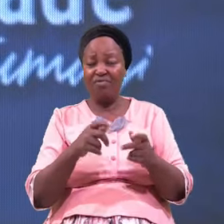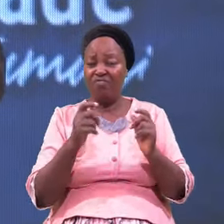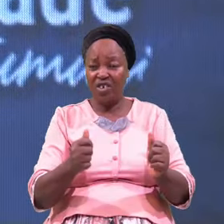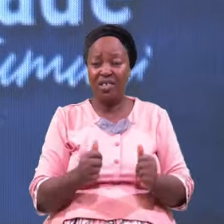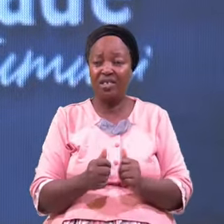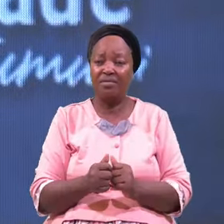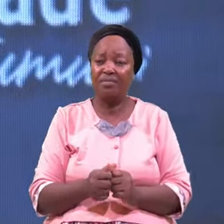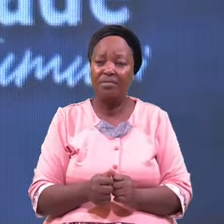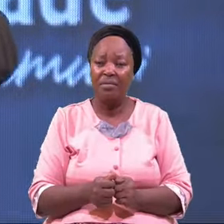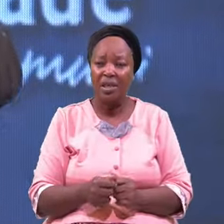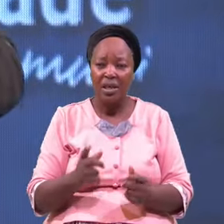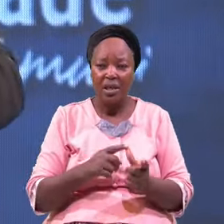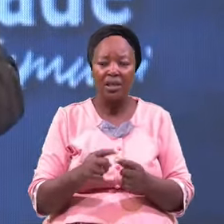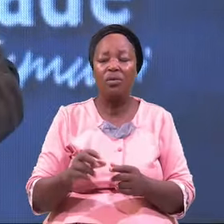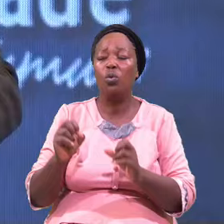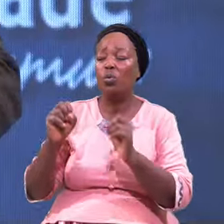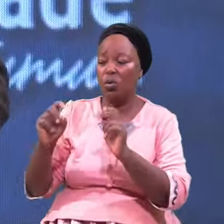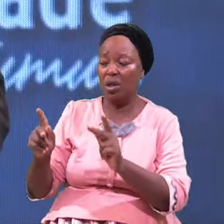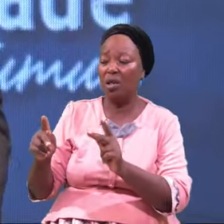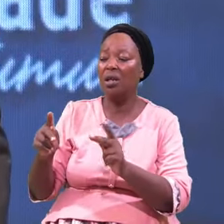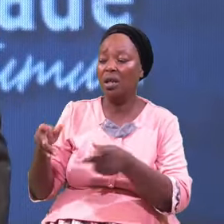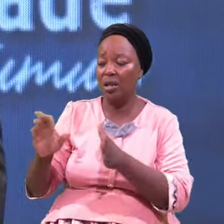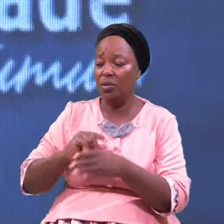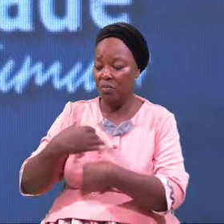Another Okay Let's Make A New Deal